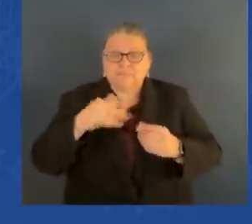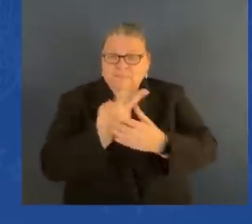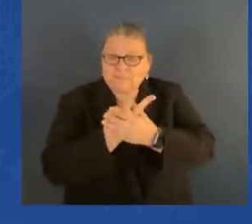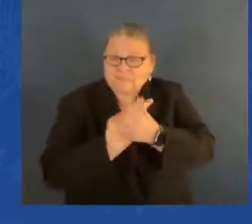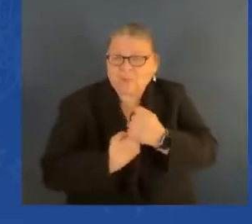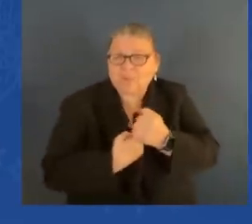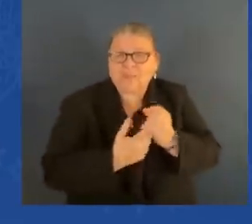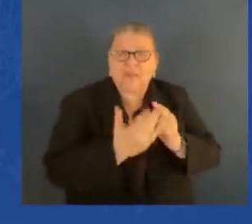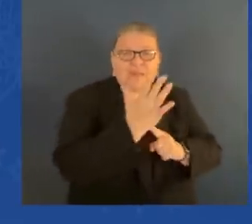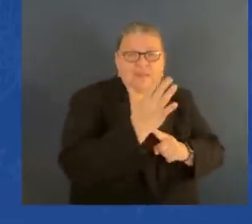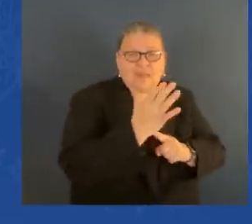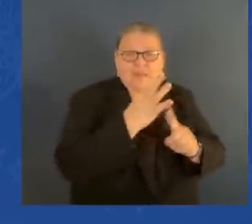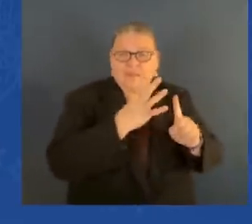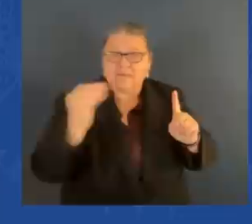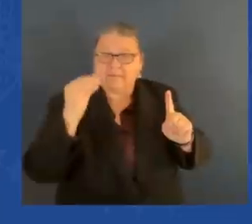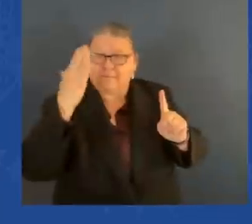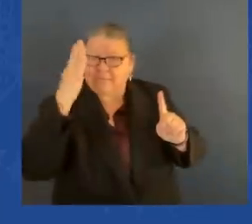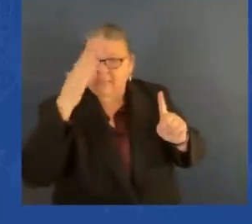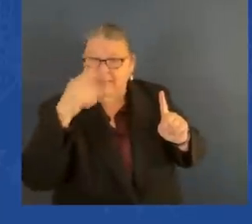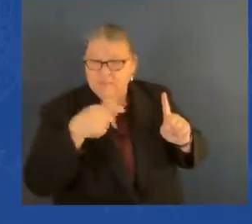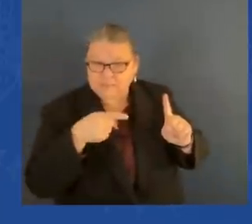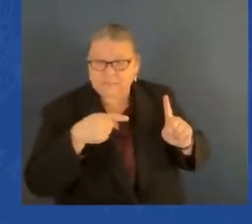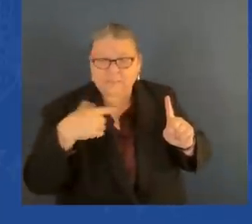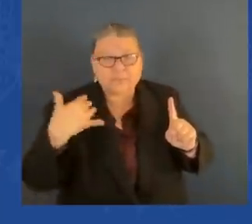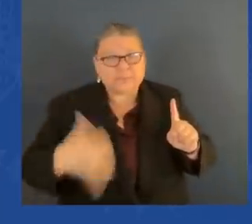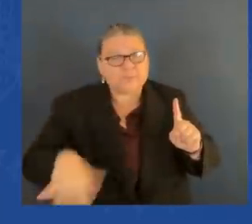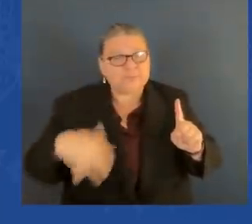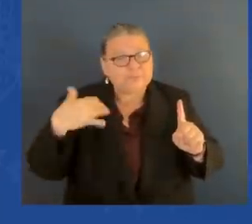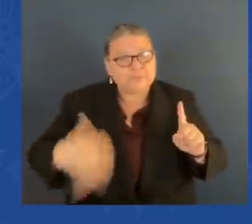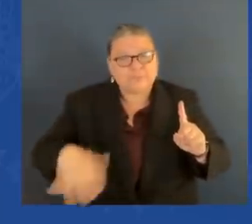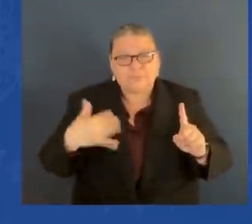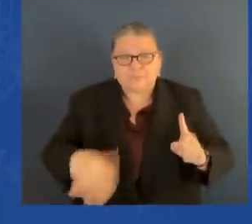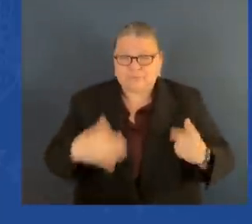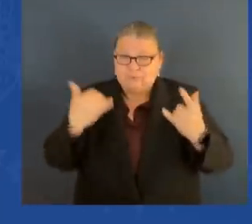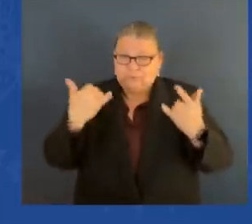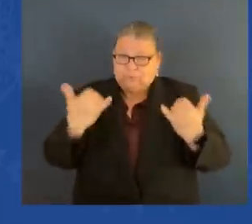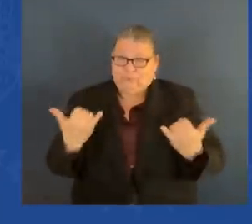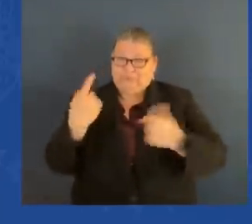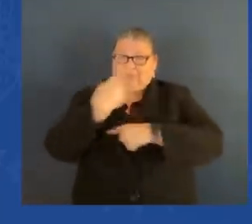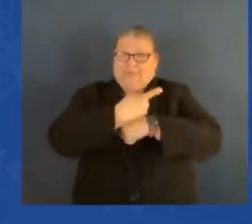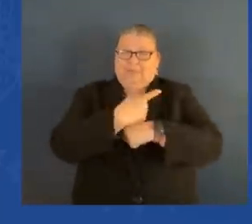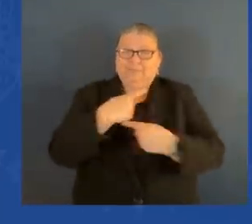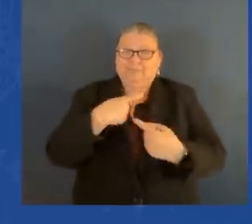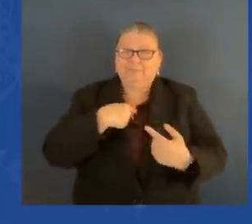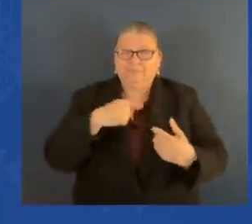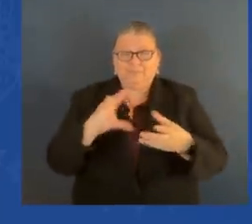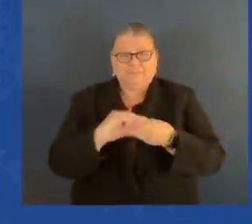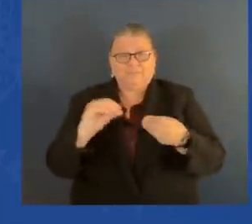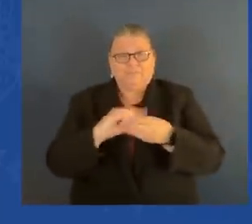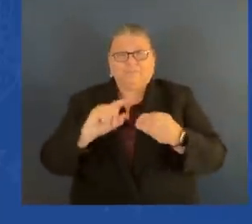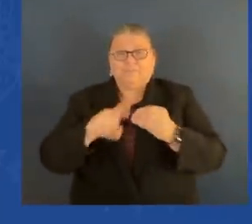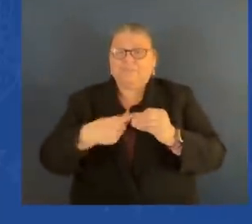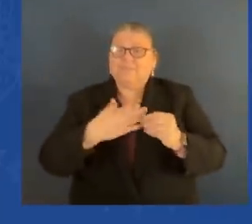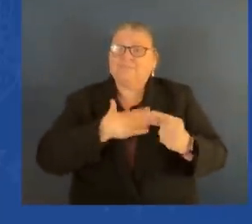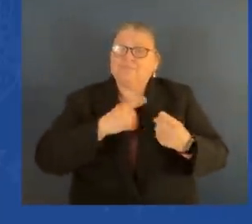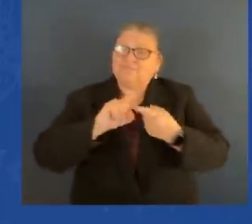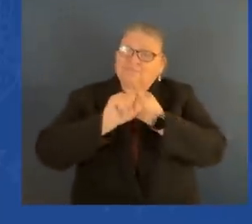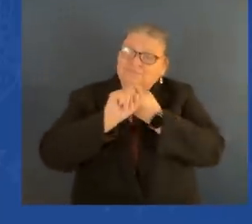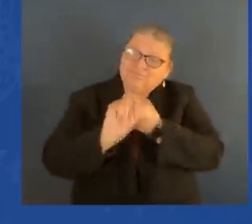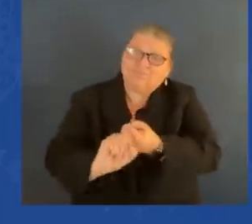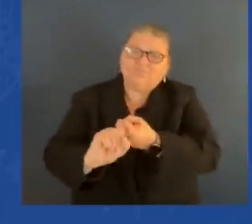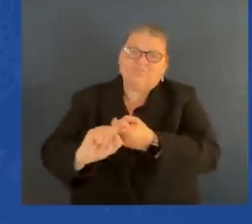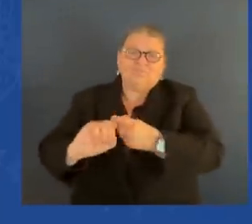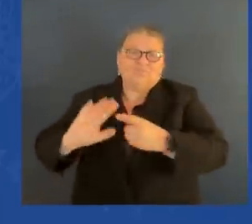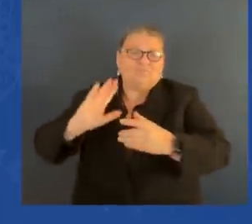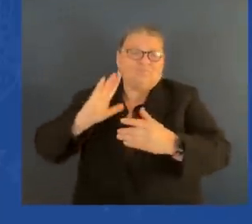And today, I speak of a friend of five decades about that light, the light of friendship, and what it